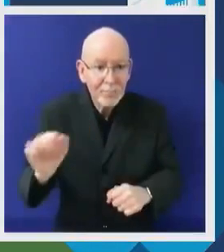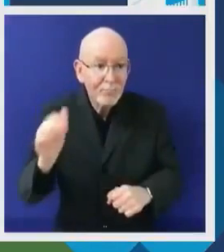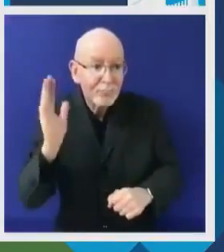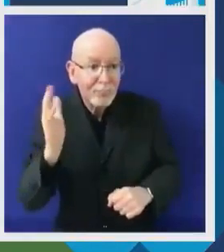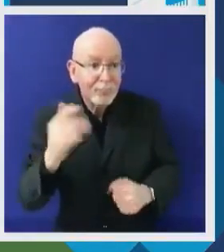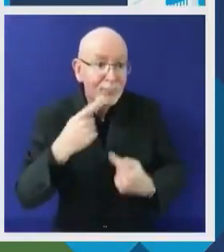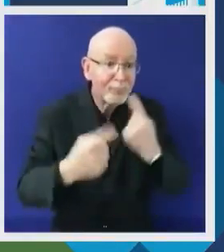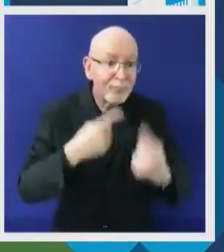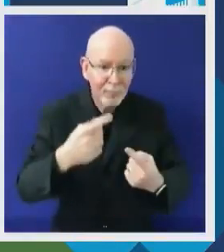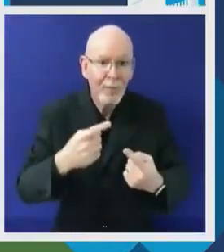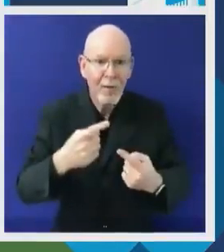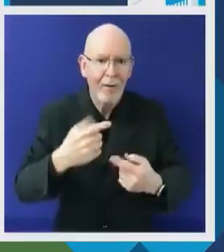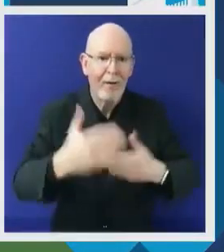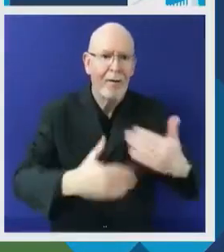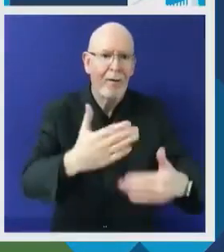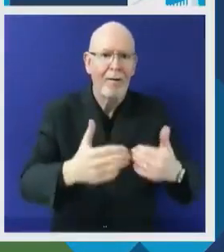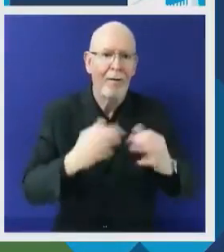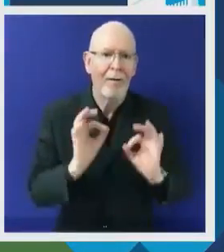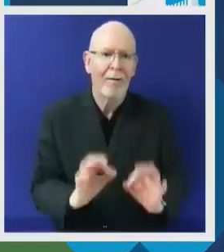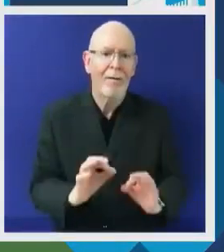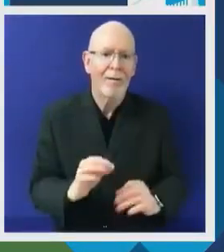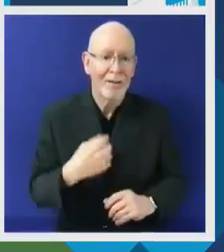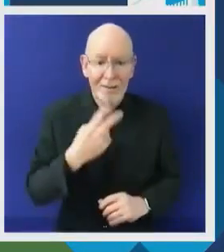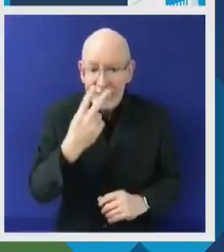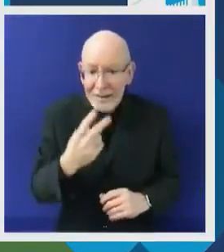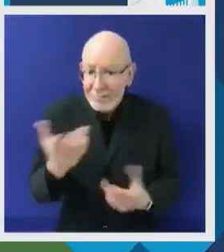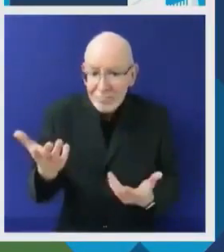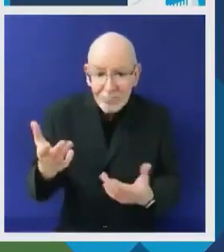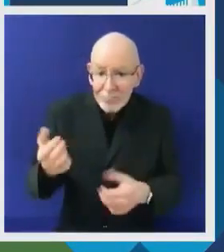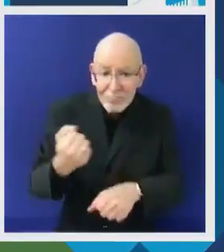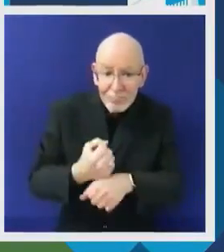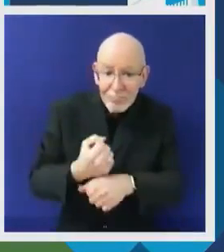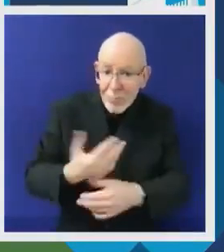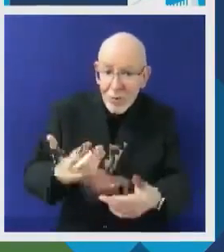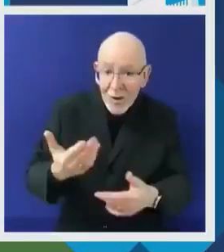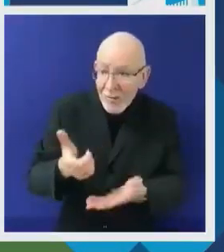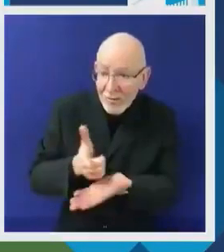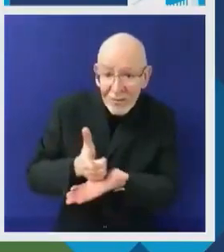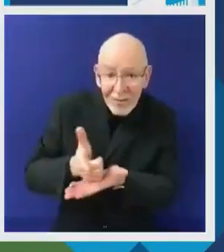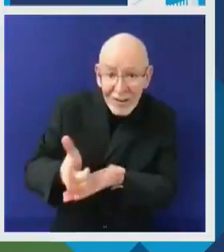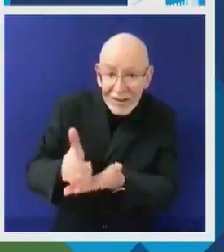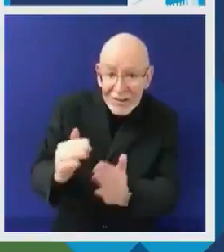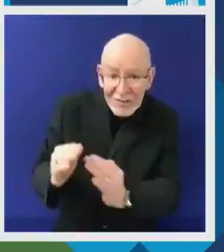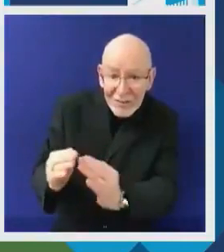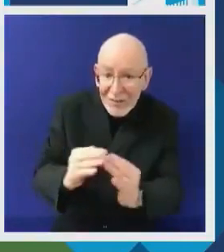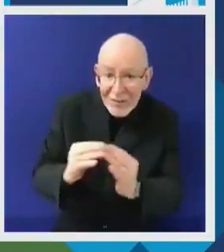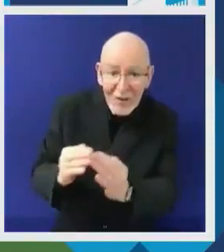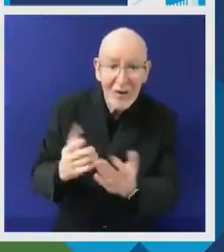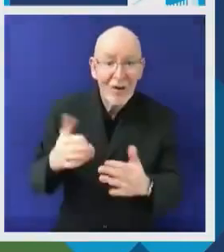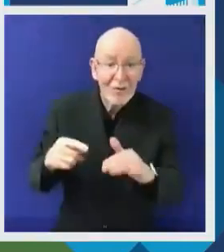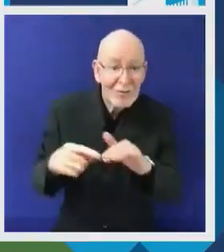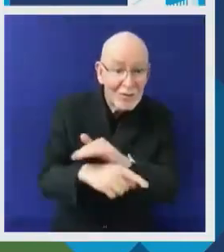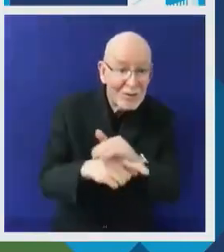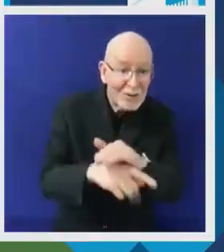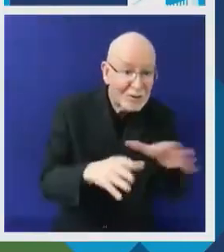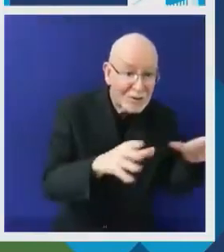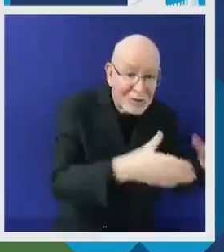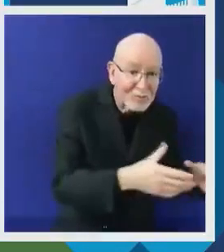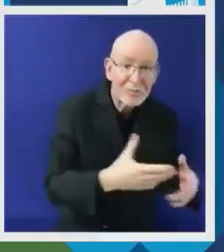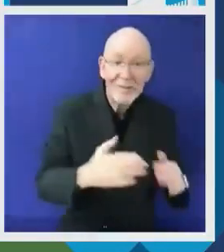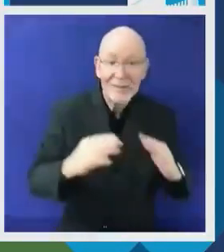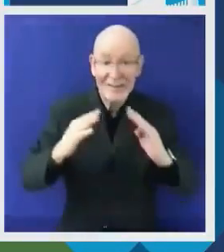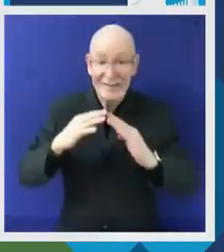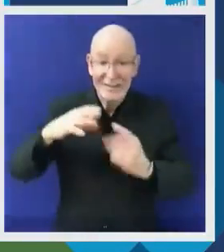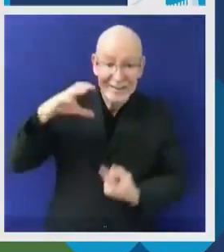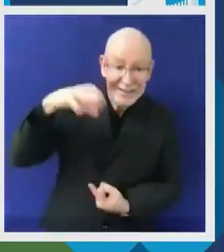dialogues, young people were the most optimistic group when it came to the future of the United Nations and multilateralism,